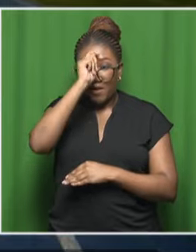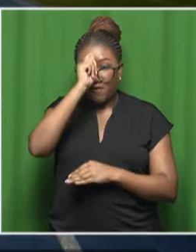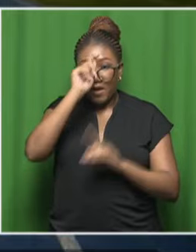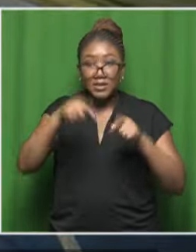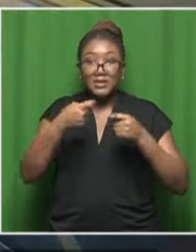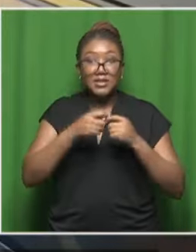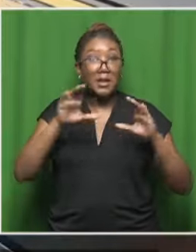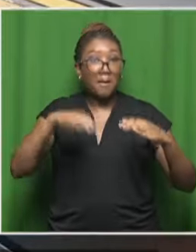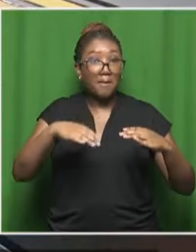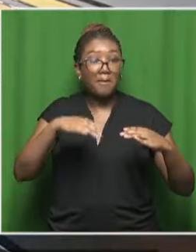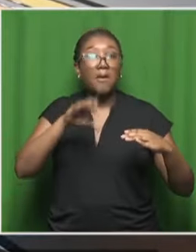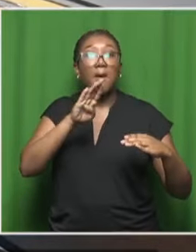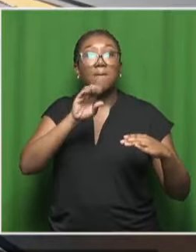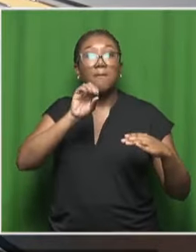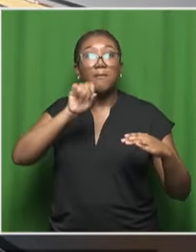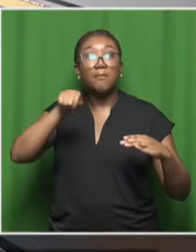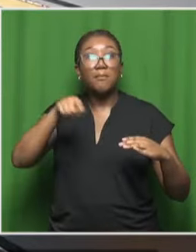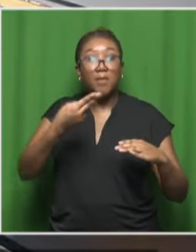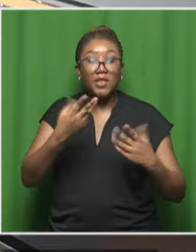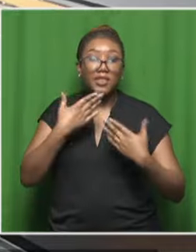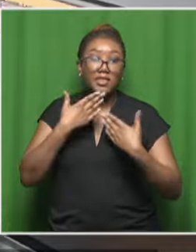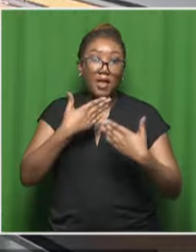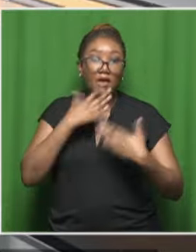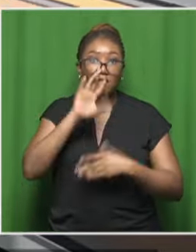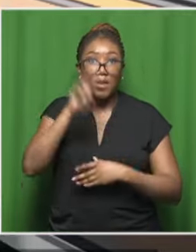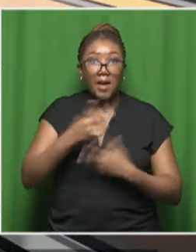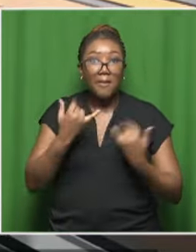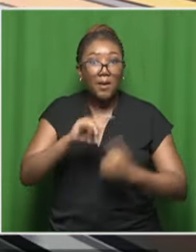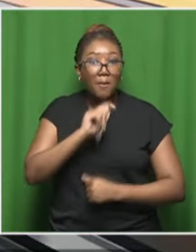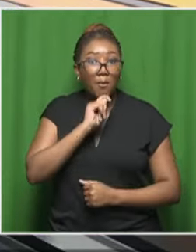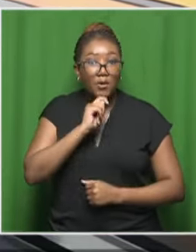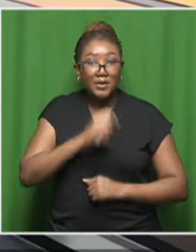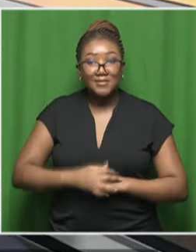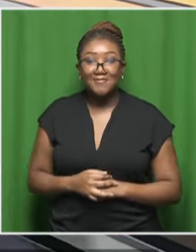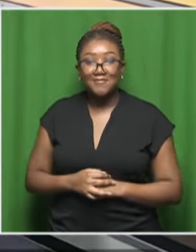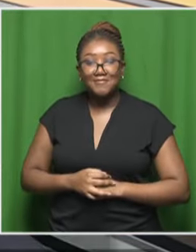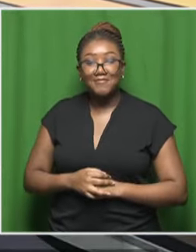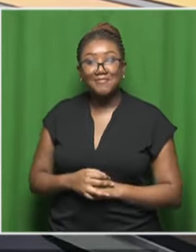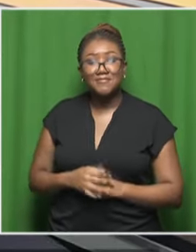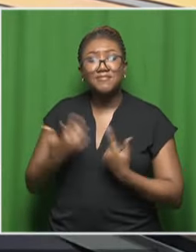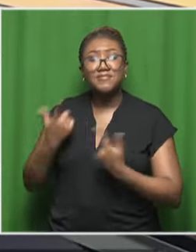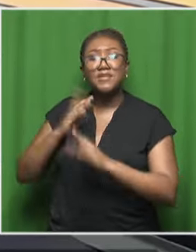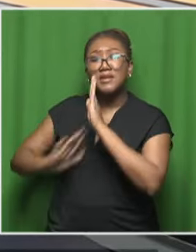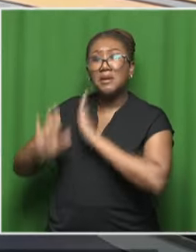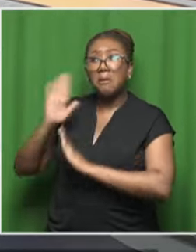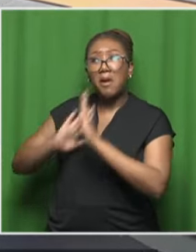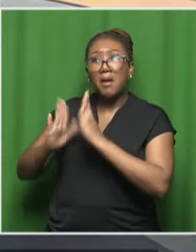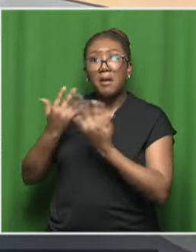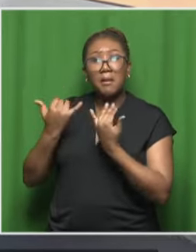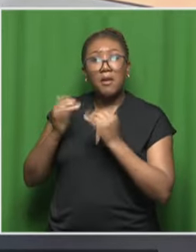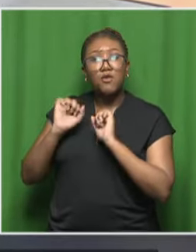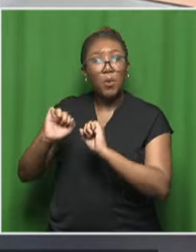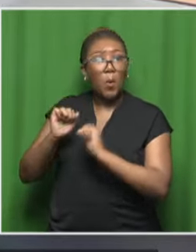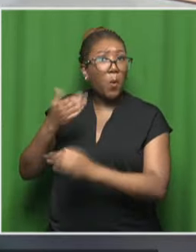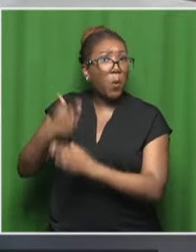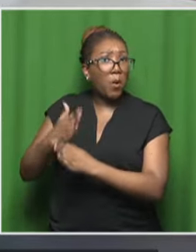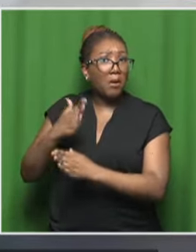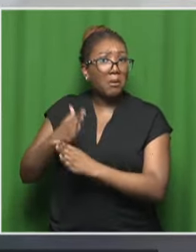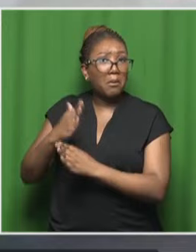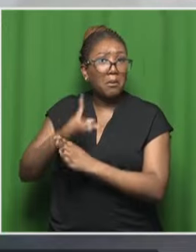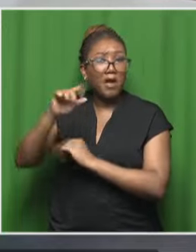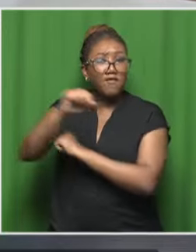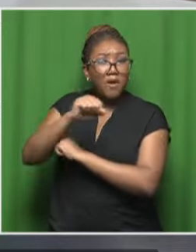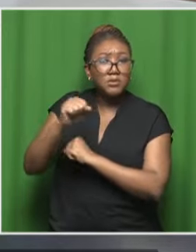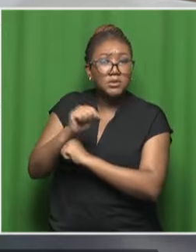Matthew, good morning to you. Thank you for joining us this morning. Good morning. Good to be here. So, speak to us about the work that you guys are doing out at the